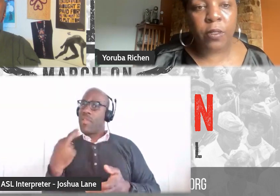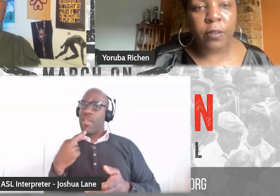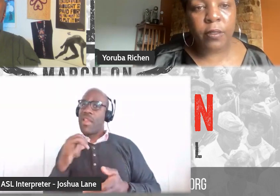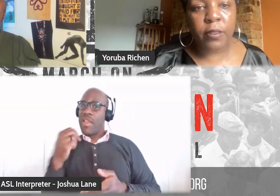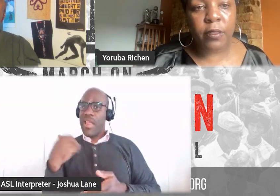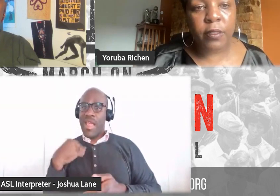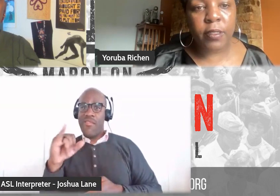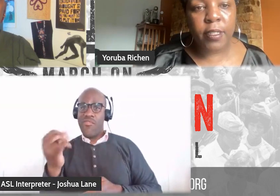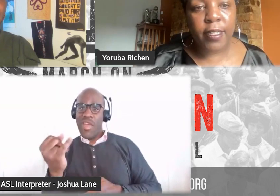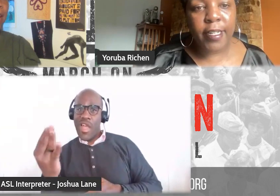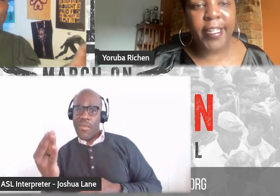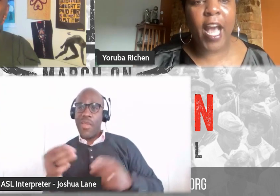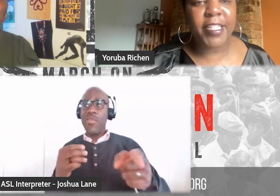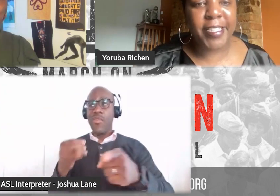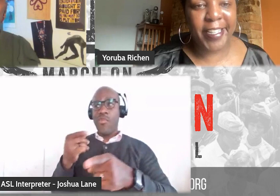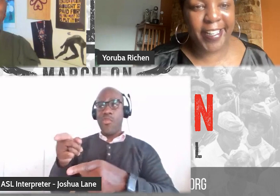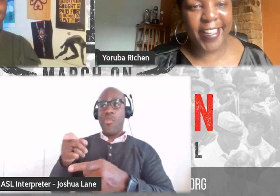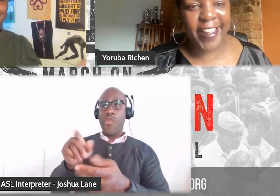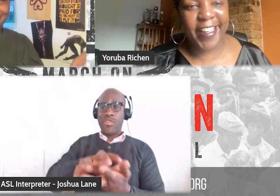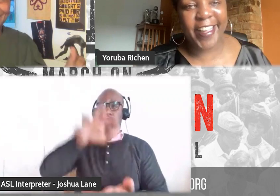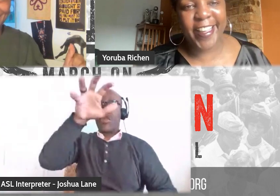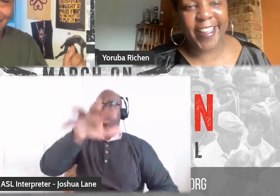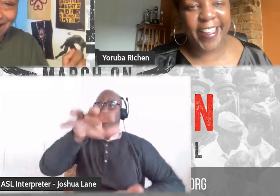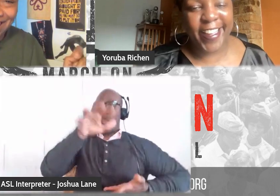stocked up on the ramen noodles. yes,